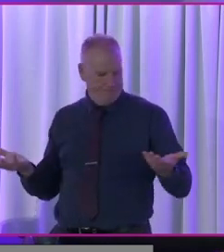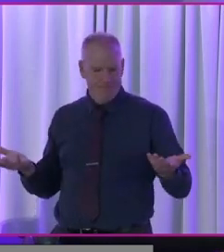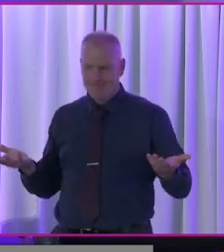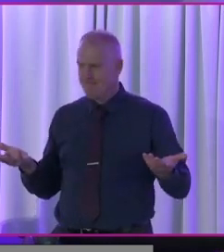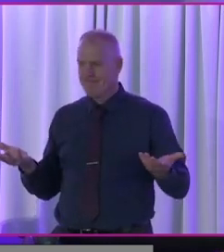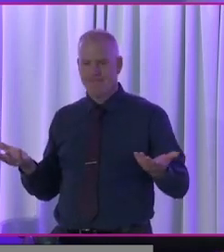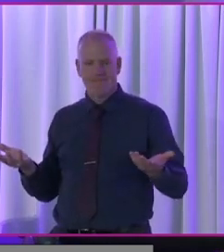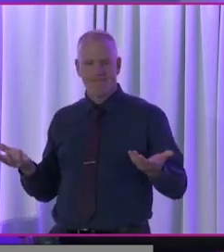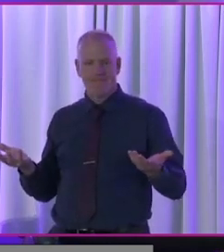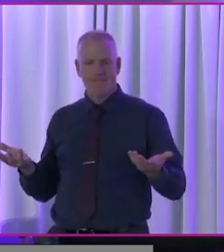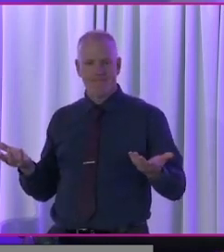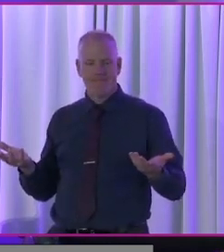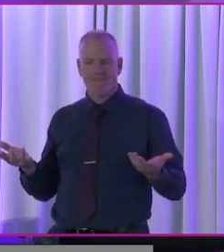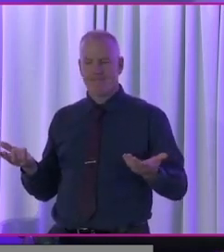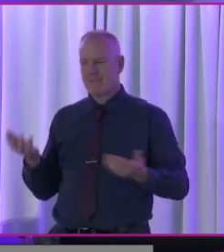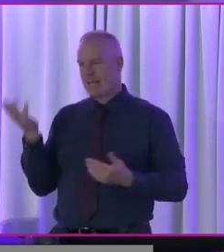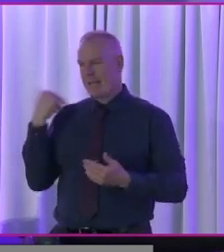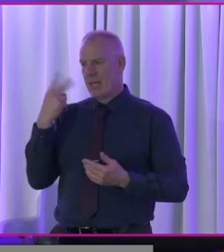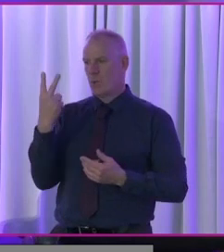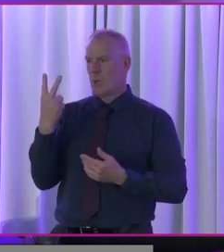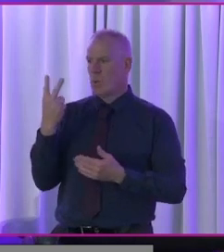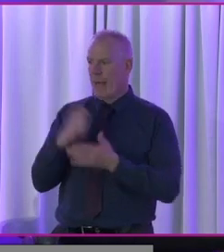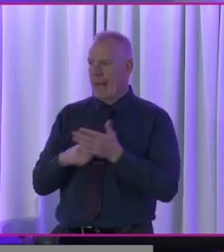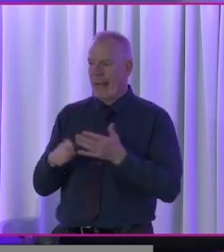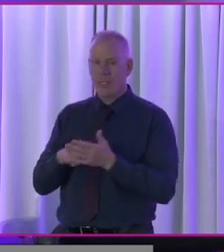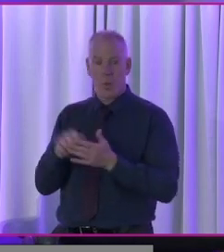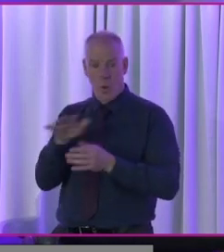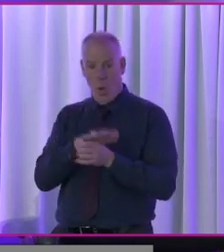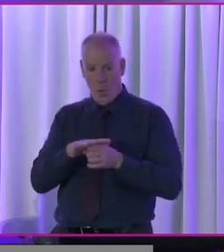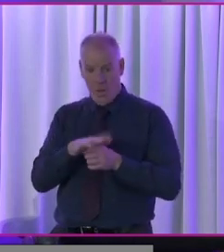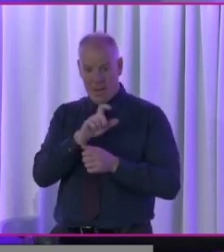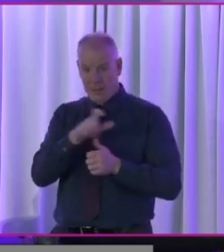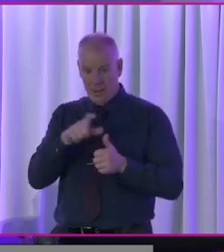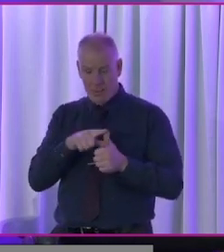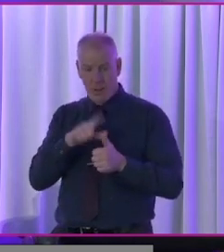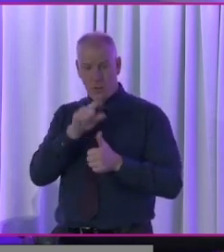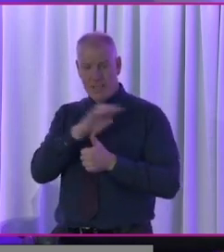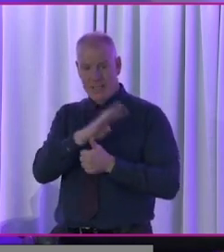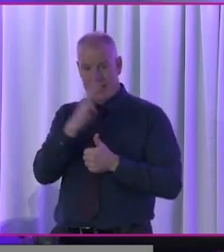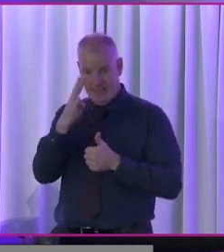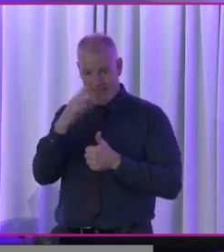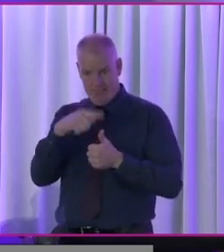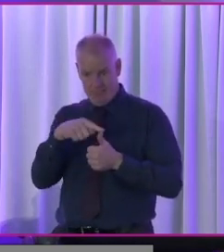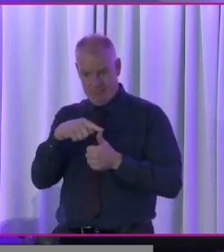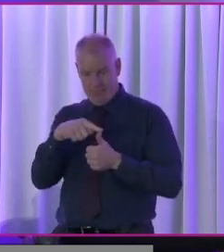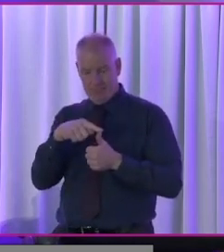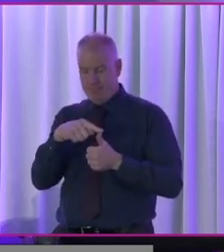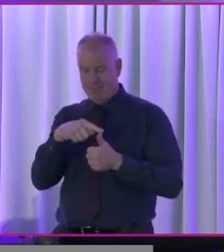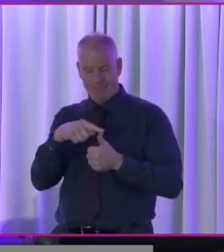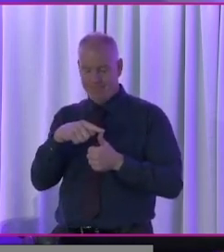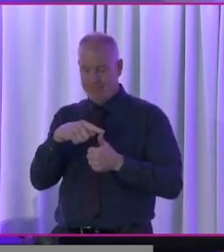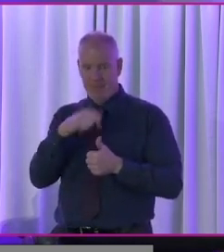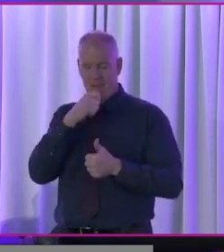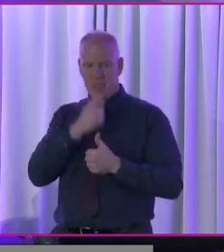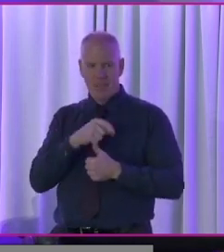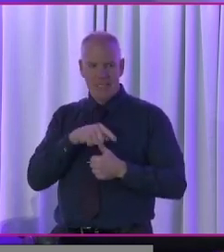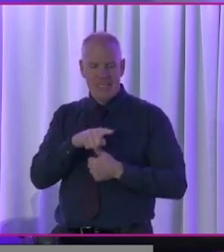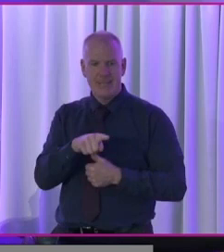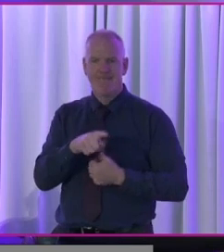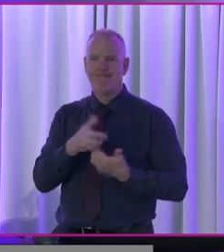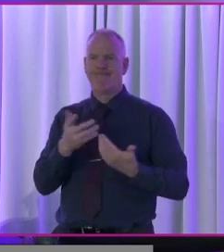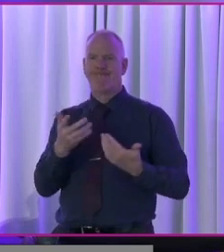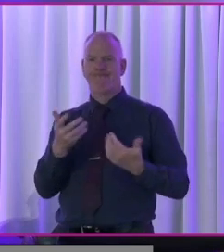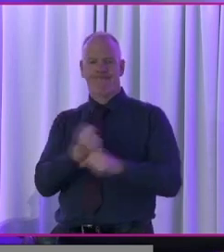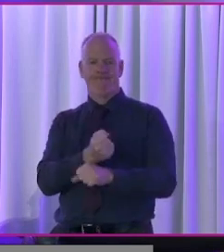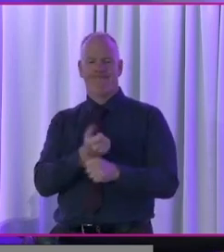Uh, and in the last two elections in the local elections in 2019, uh, it was the first time it happened to